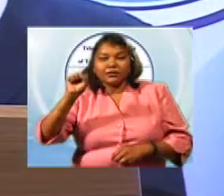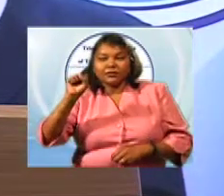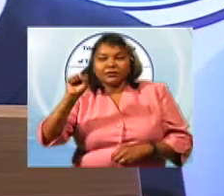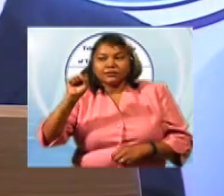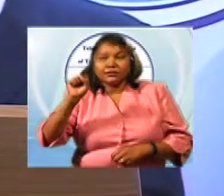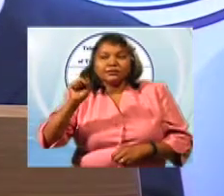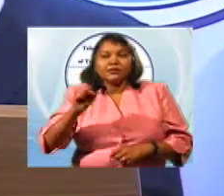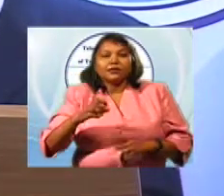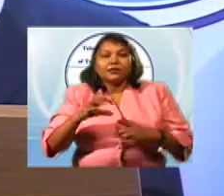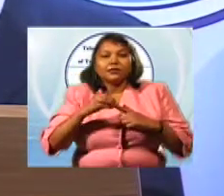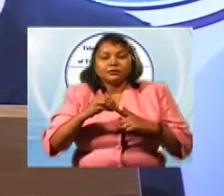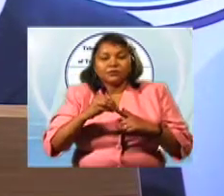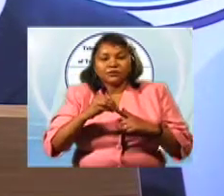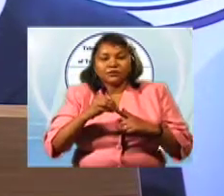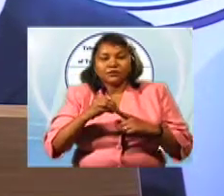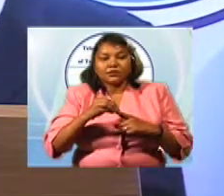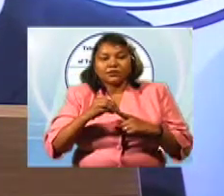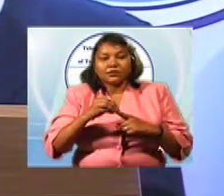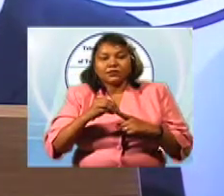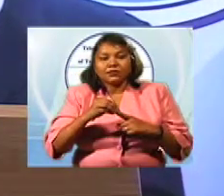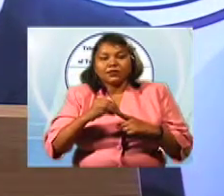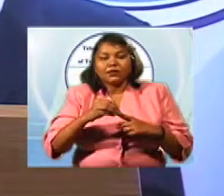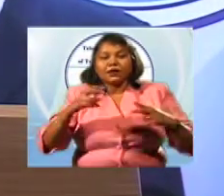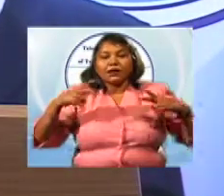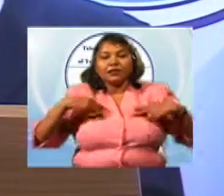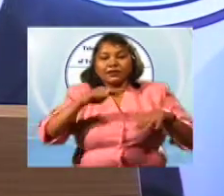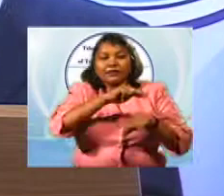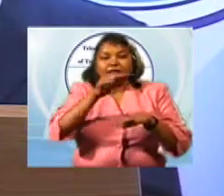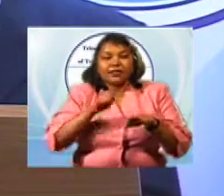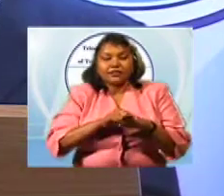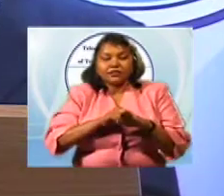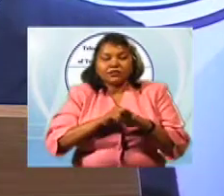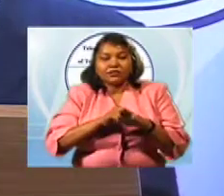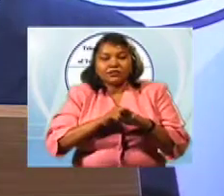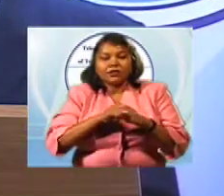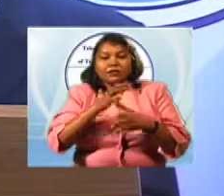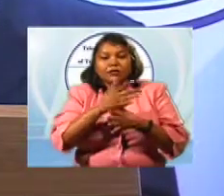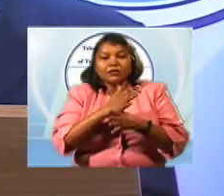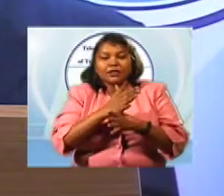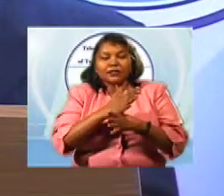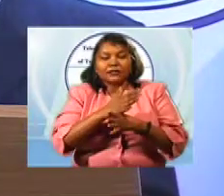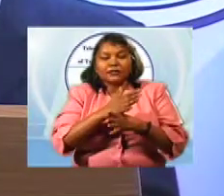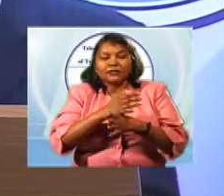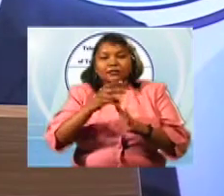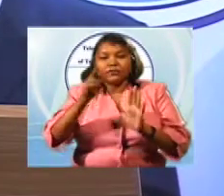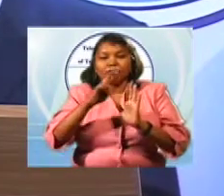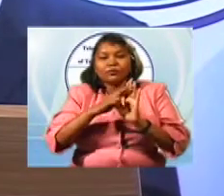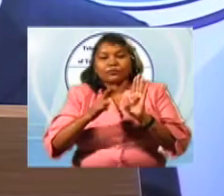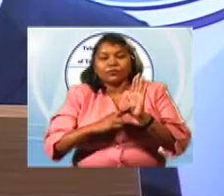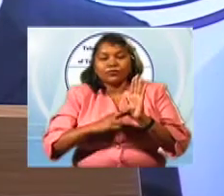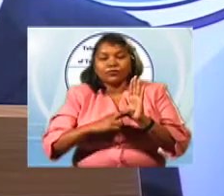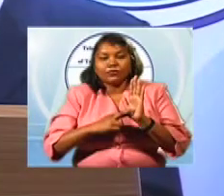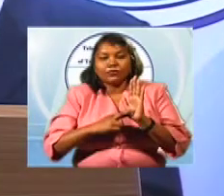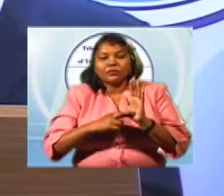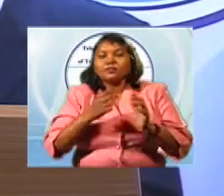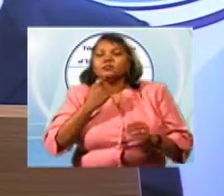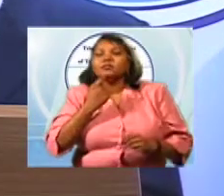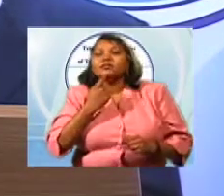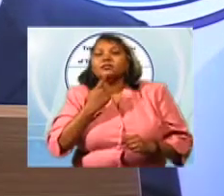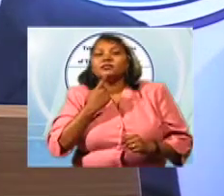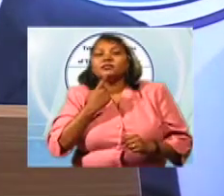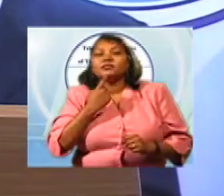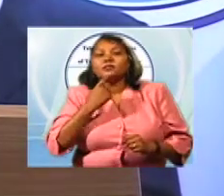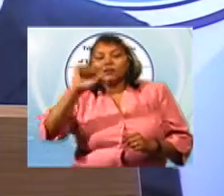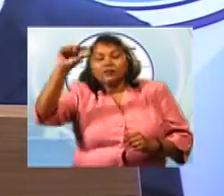In particular, the national broadcasting policy states as follows. The